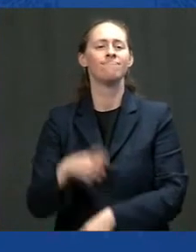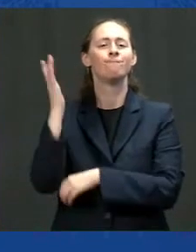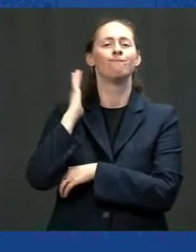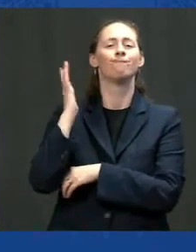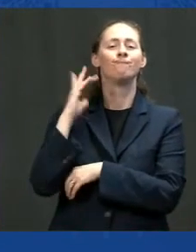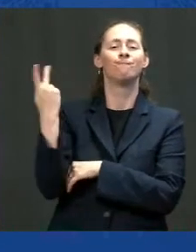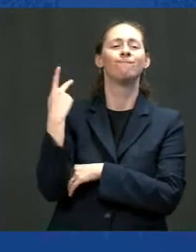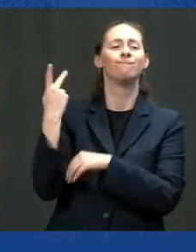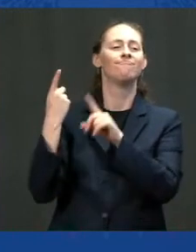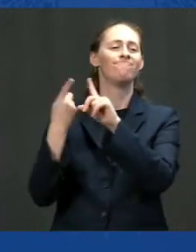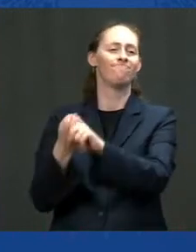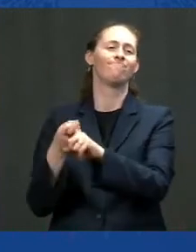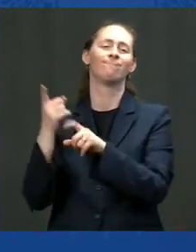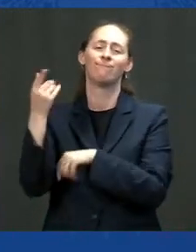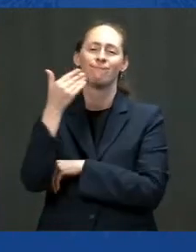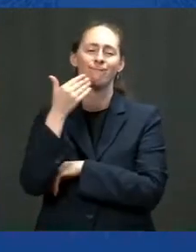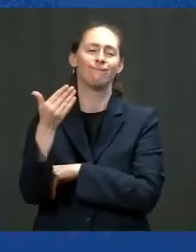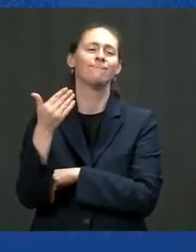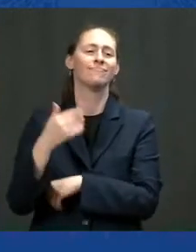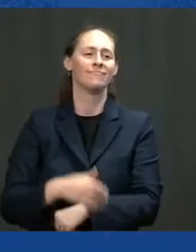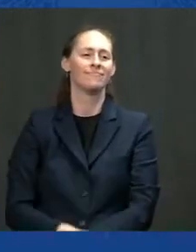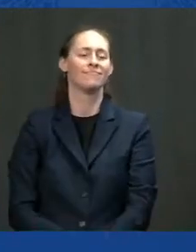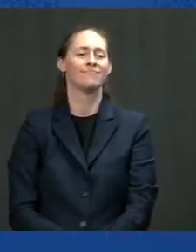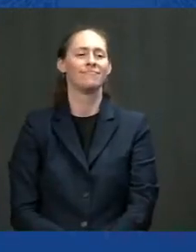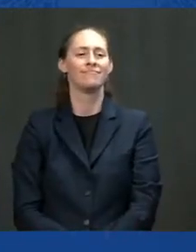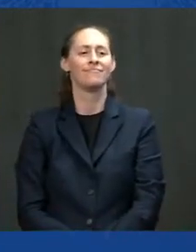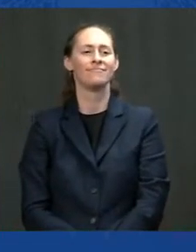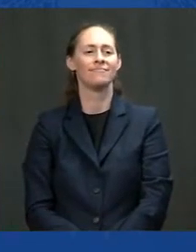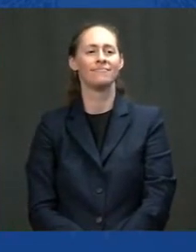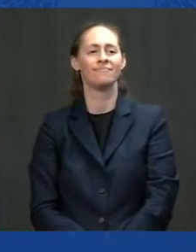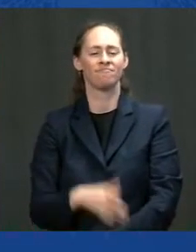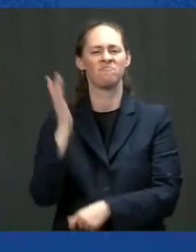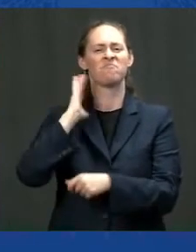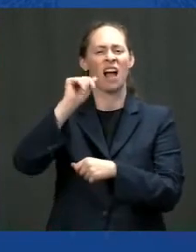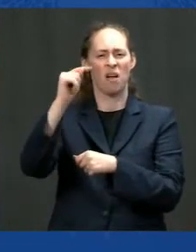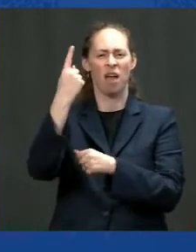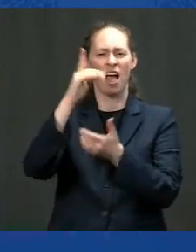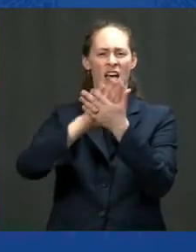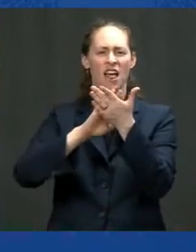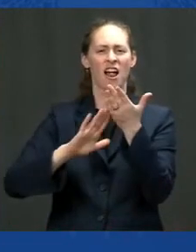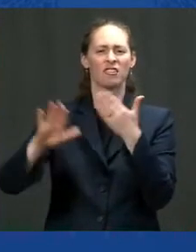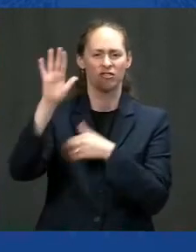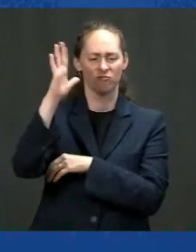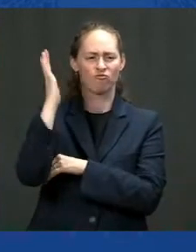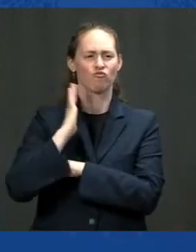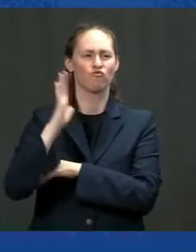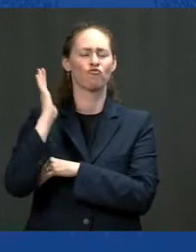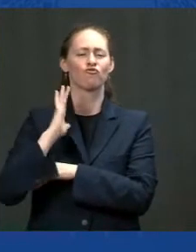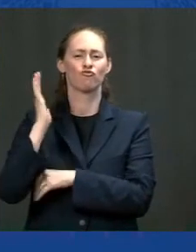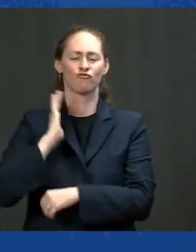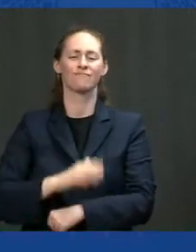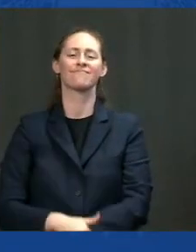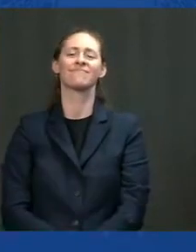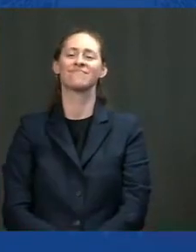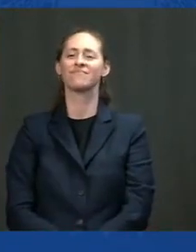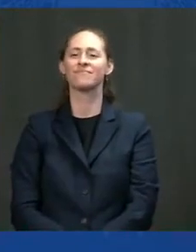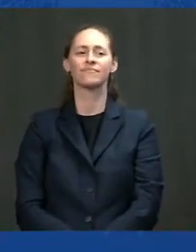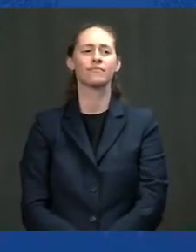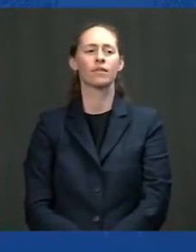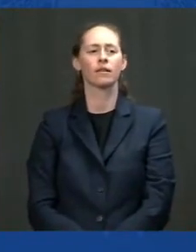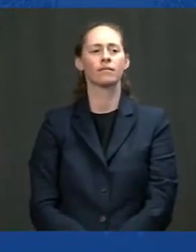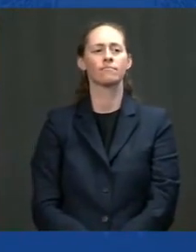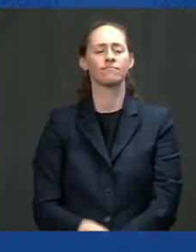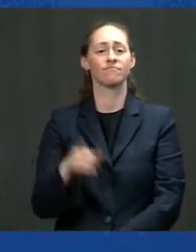when they had great teams. His name was Pete McLaughlin. And he used to have an expression. He wasn't the, God love him, he passed